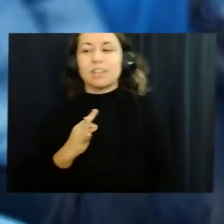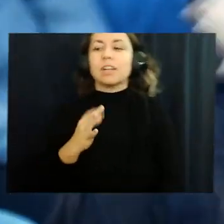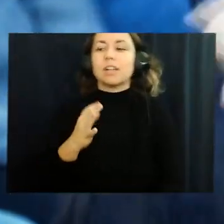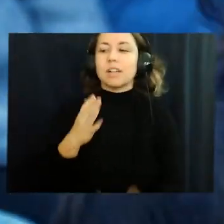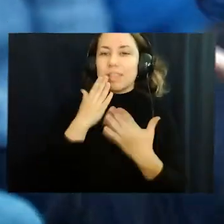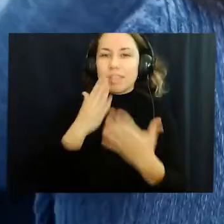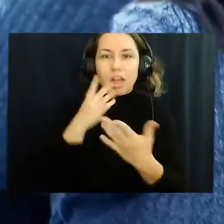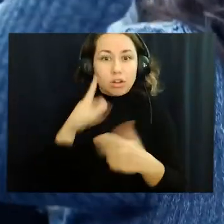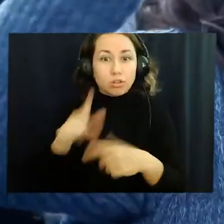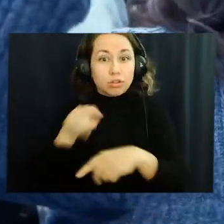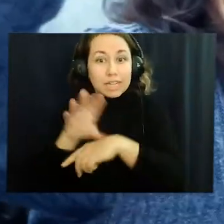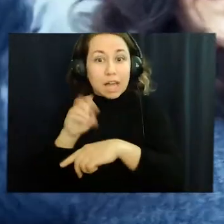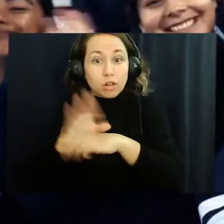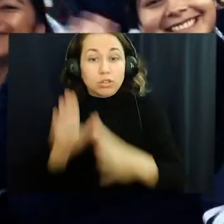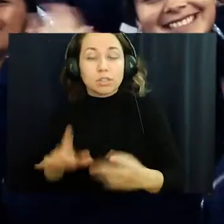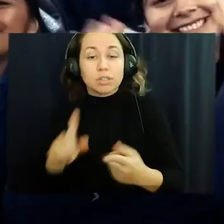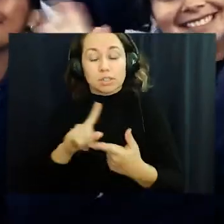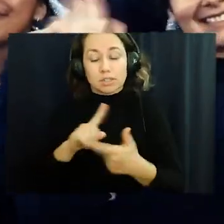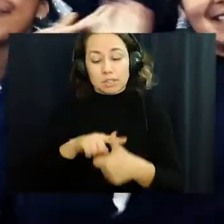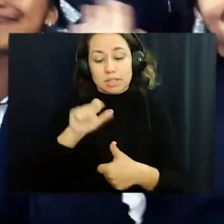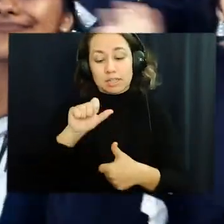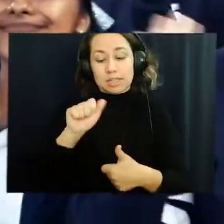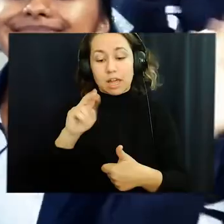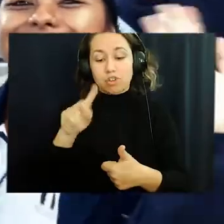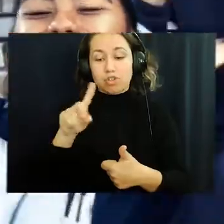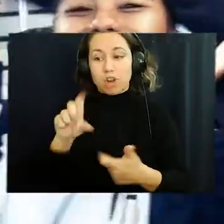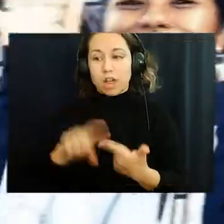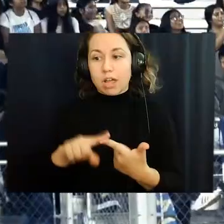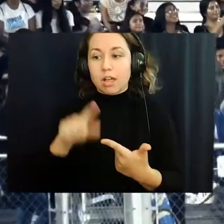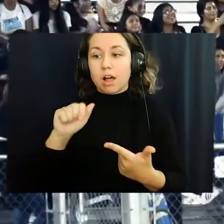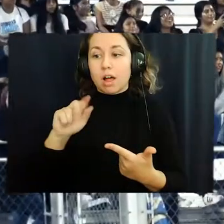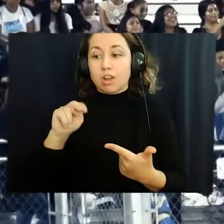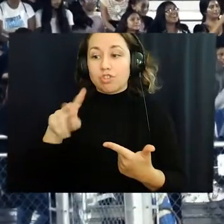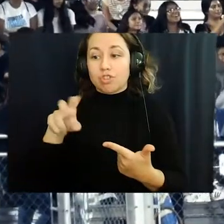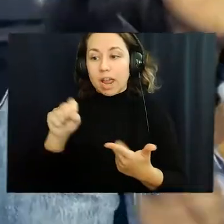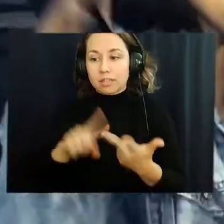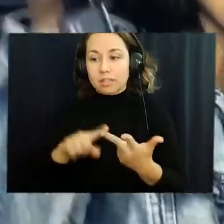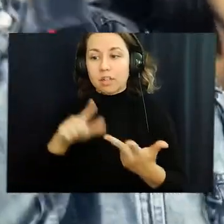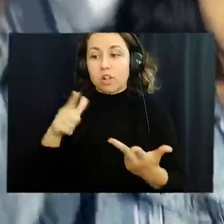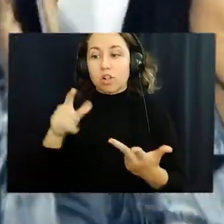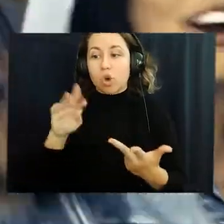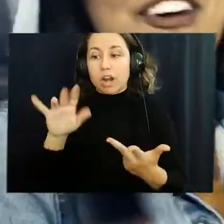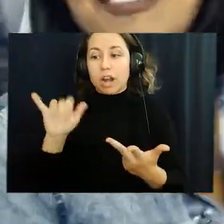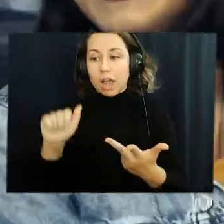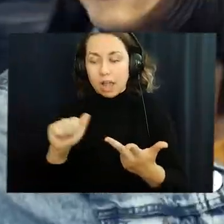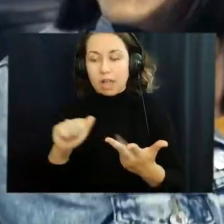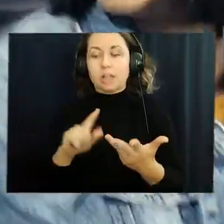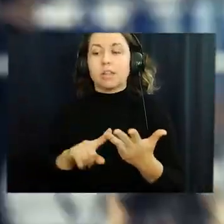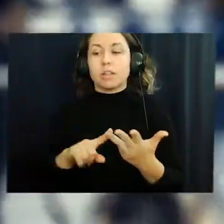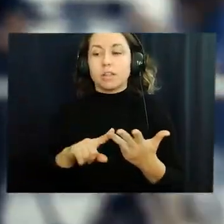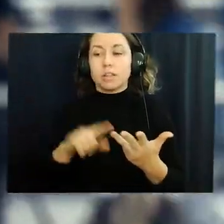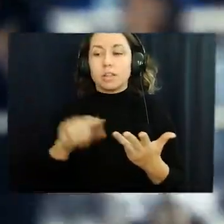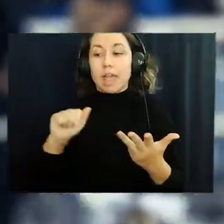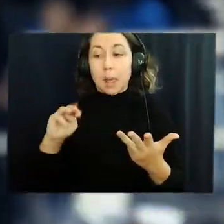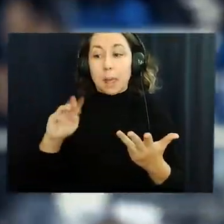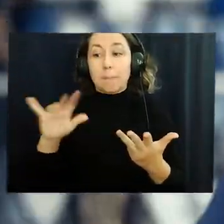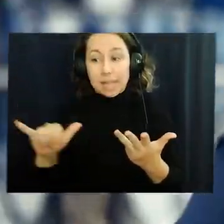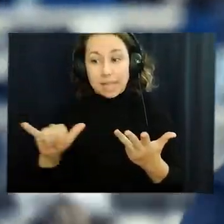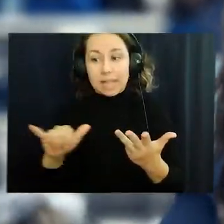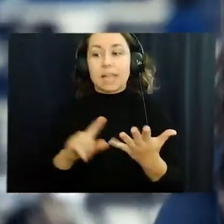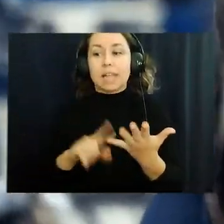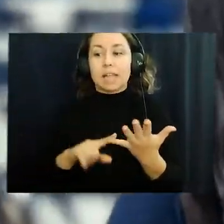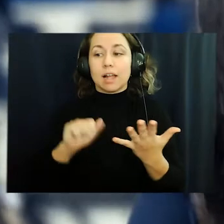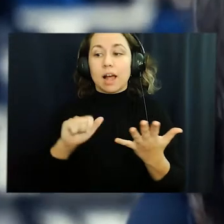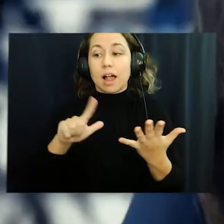want to offer a special thanks to our Valley counselors Sandra Perez, Andres Guillen, Gloria Garcia Ortiz,